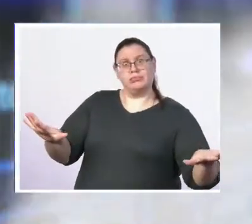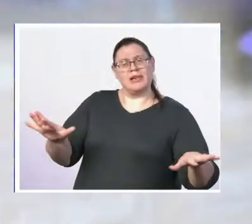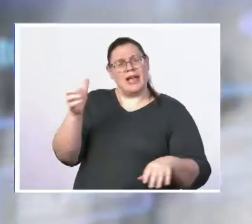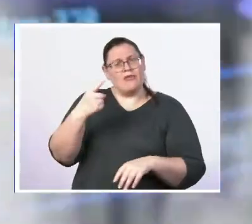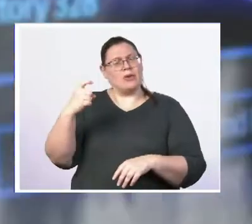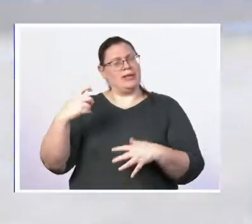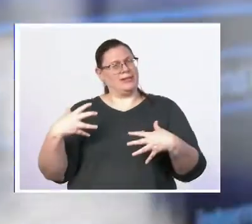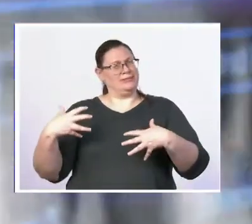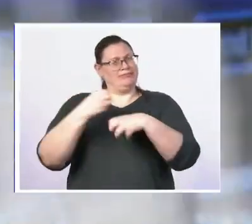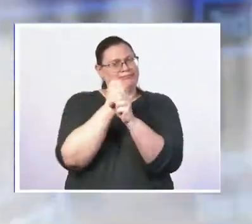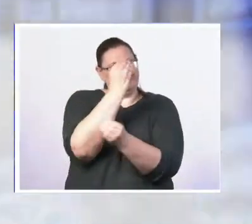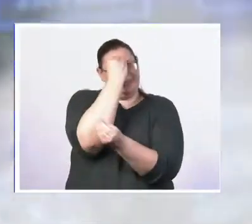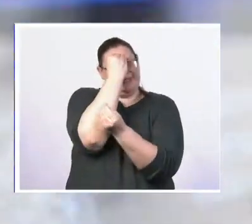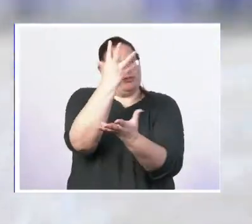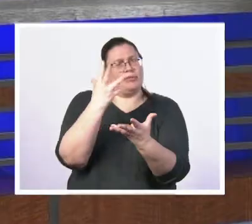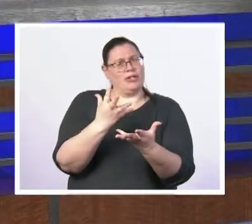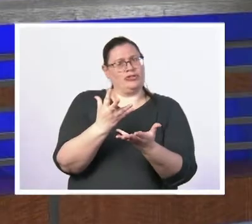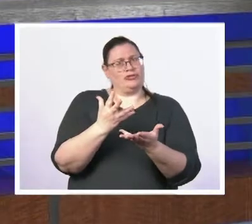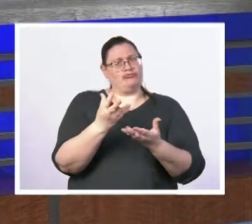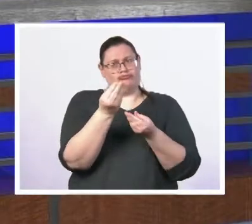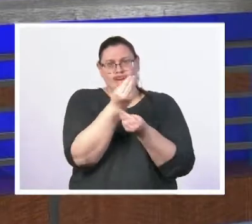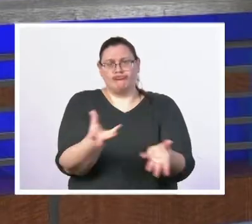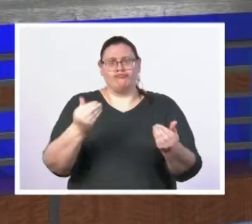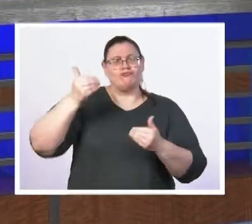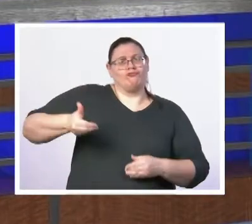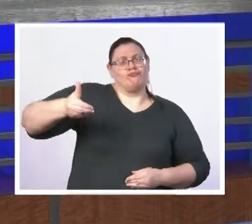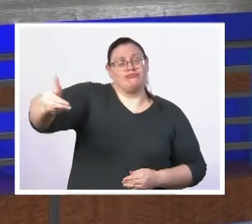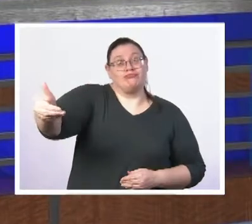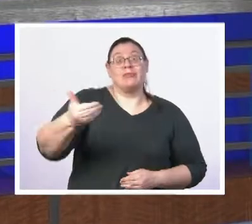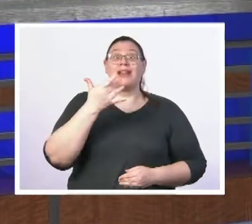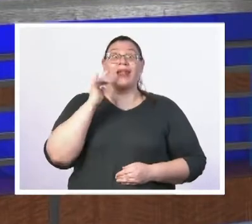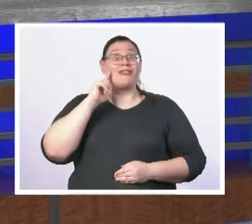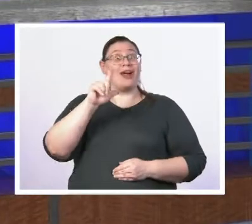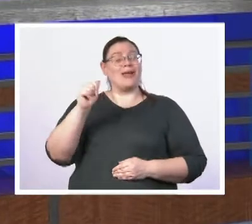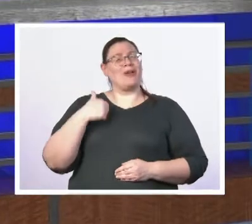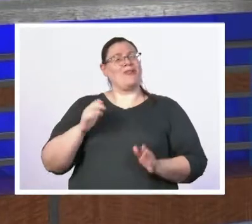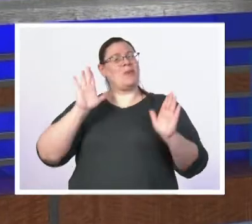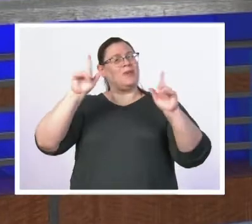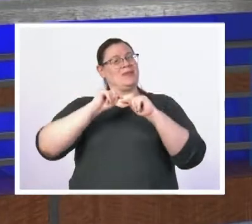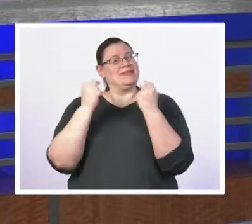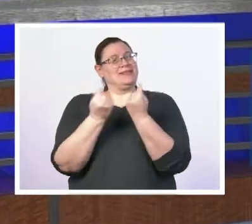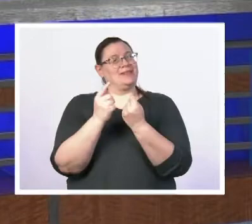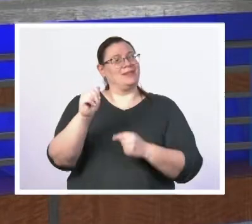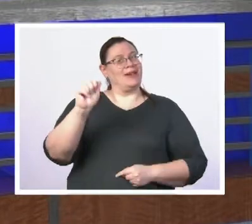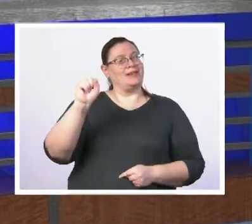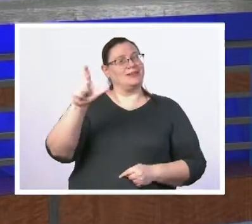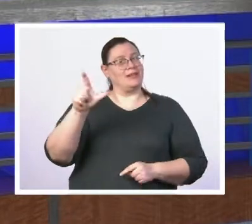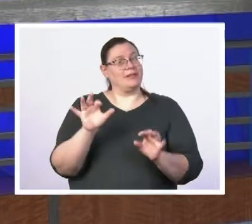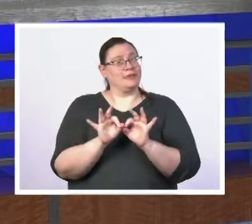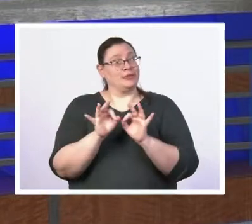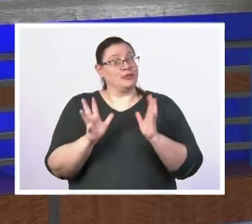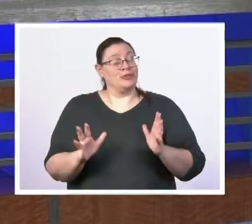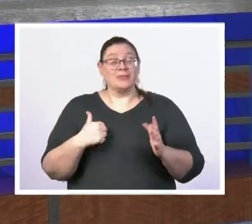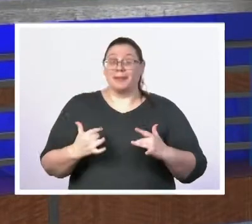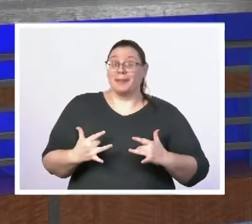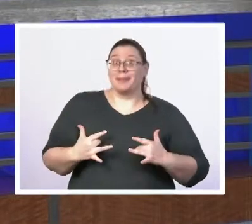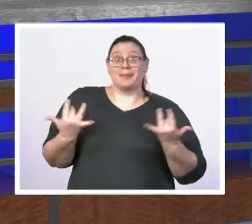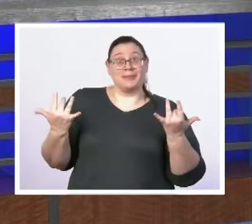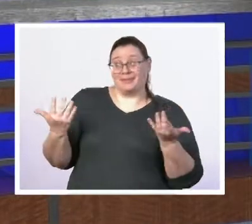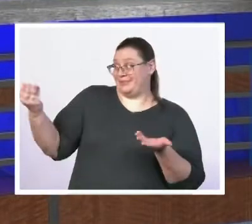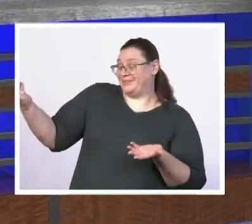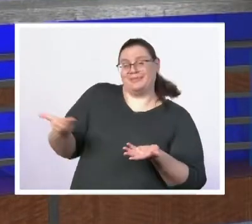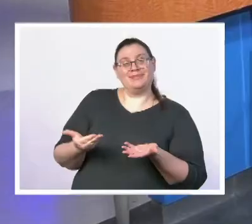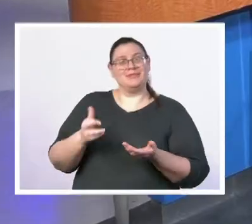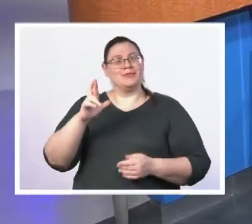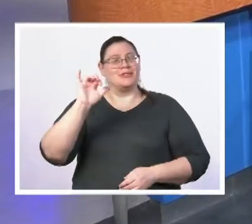concise information and updates. fortunately for Los Angeles there's a wonderful team of ASL interpreters and I'm delighted to have with us